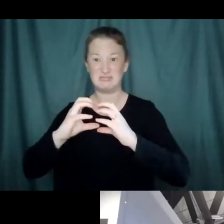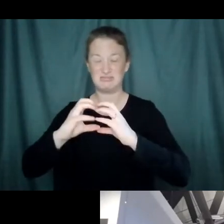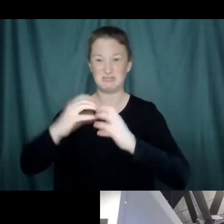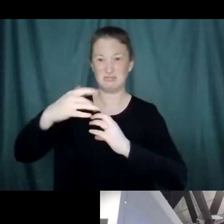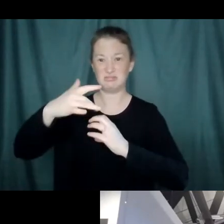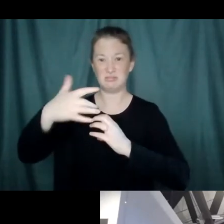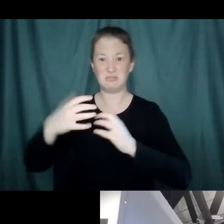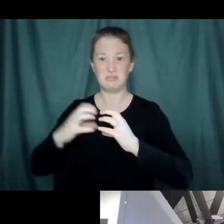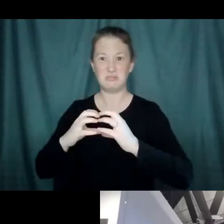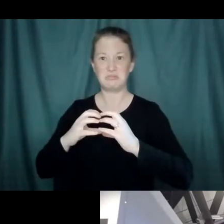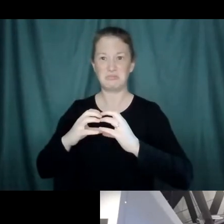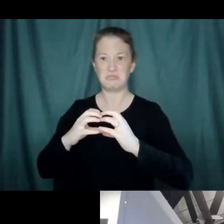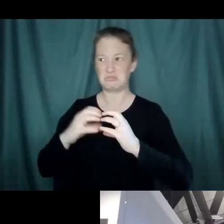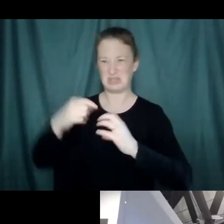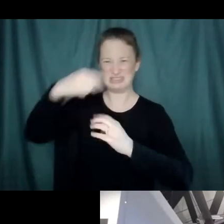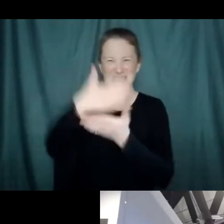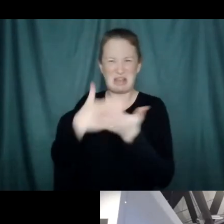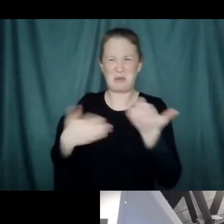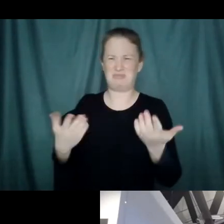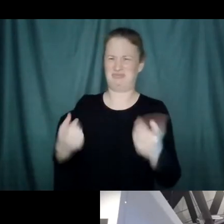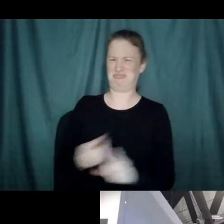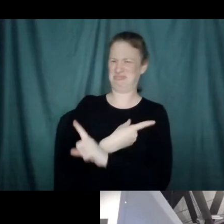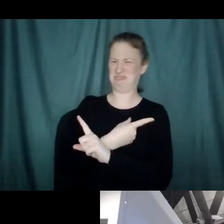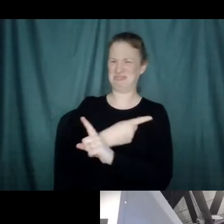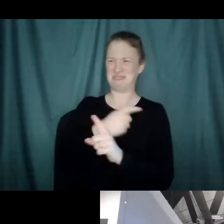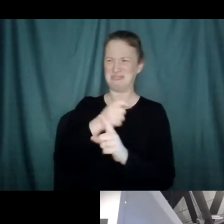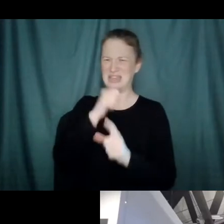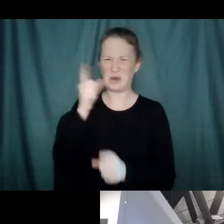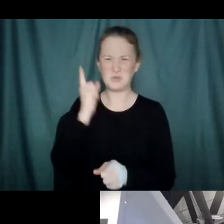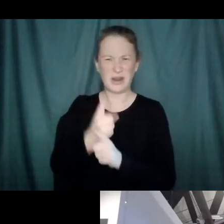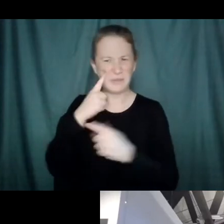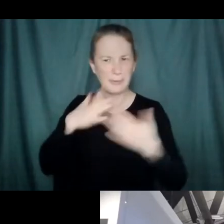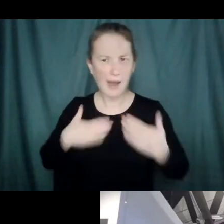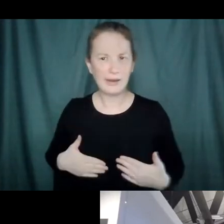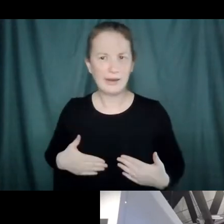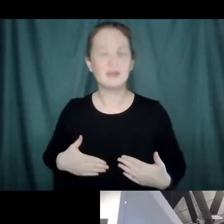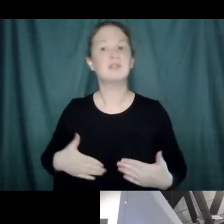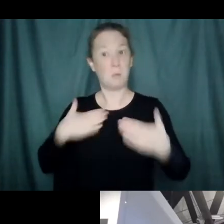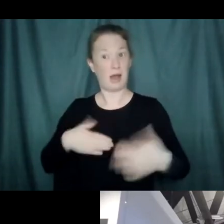occur in an animal, and so if your body is exposed to some of those,